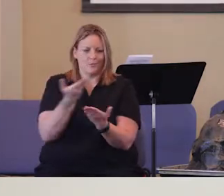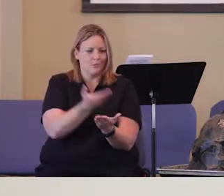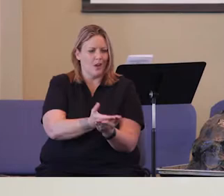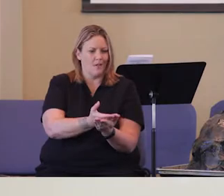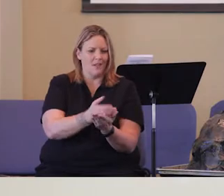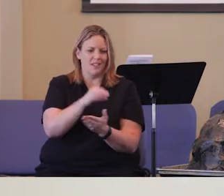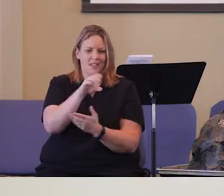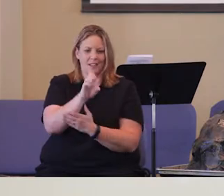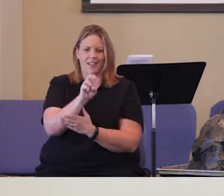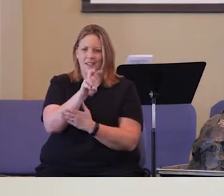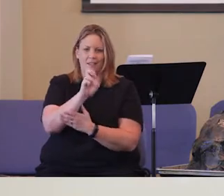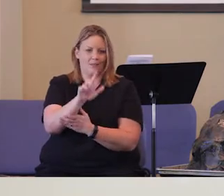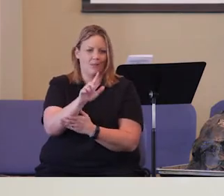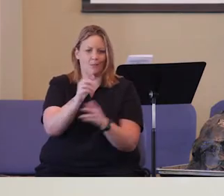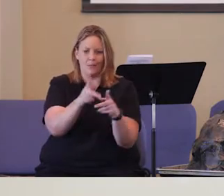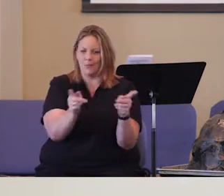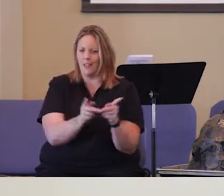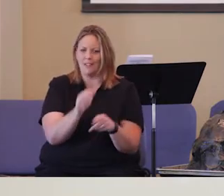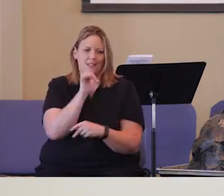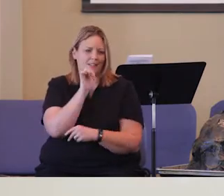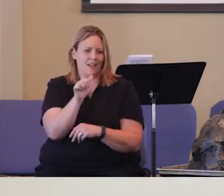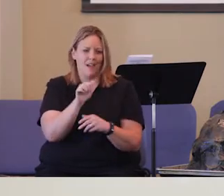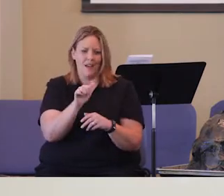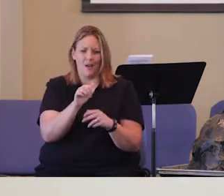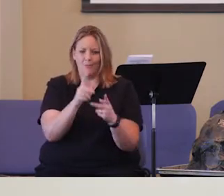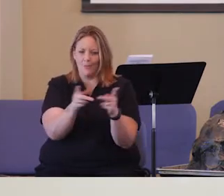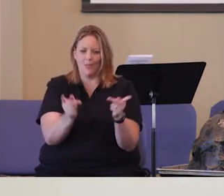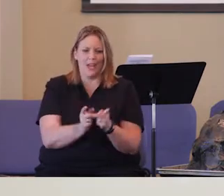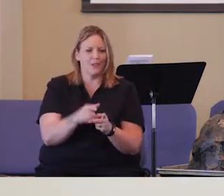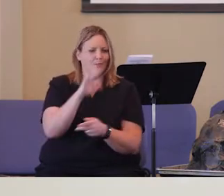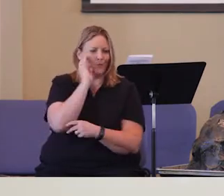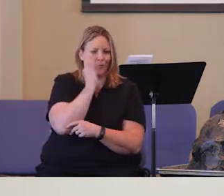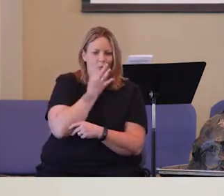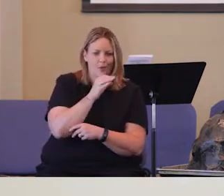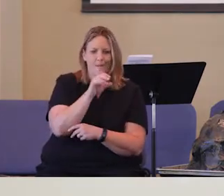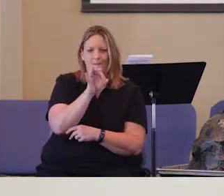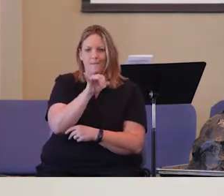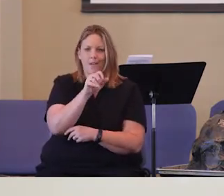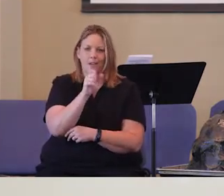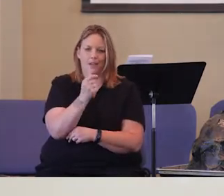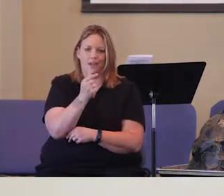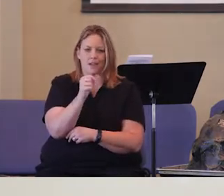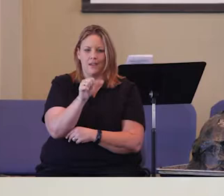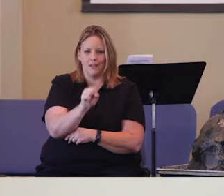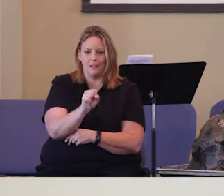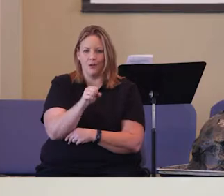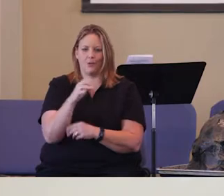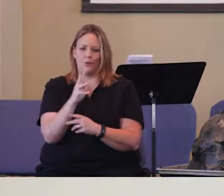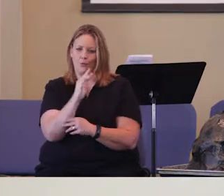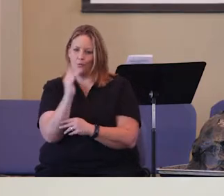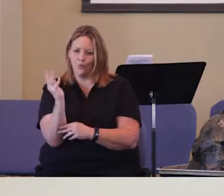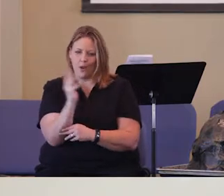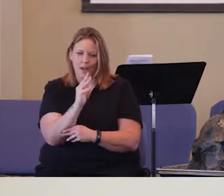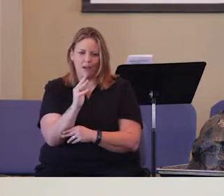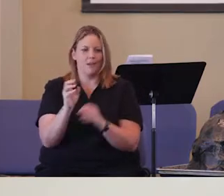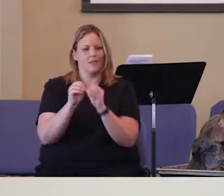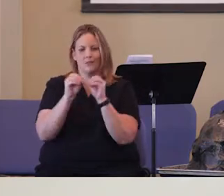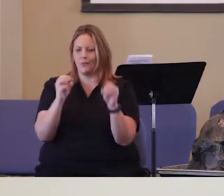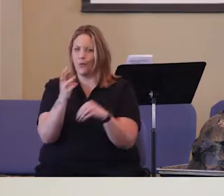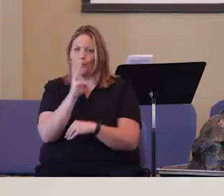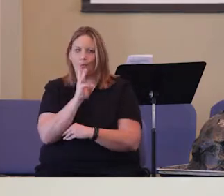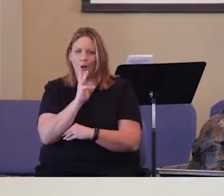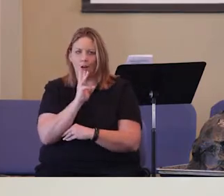evil place? It is not a place of grain or figs or vines or pomegranates, nor is there any water to drink.